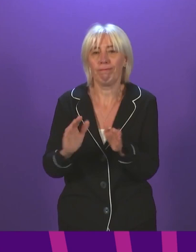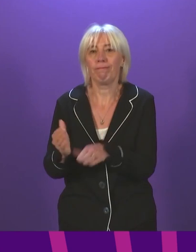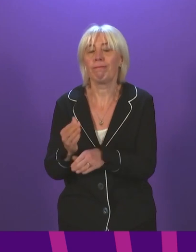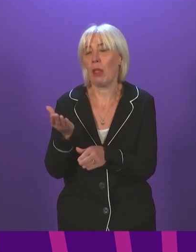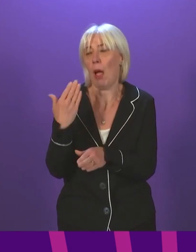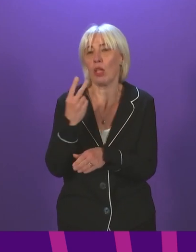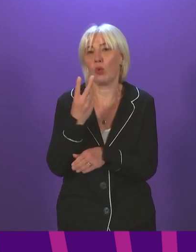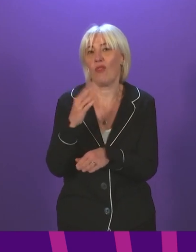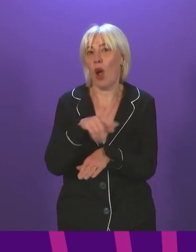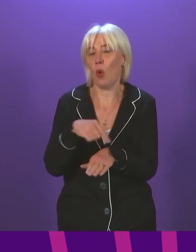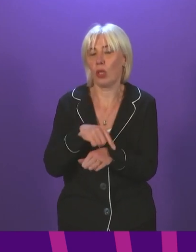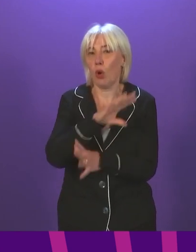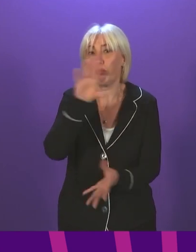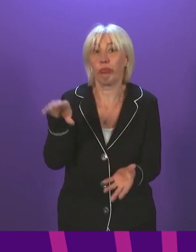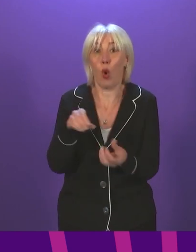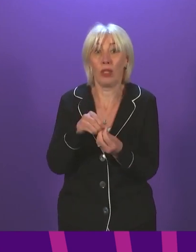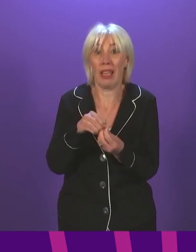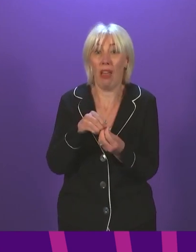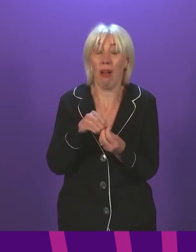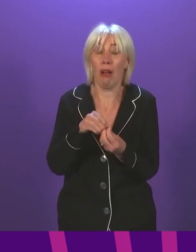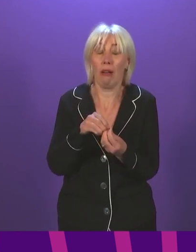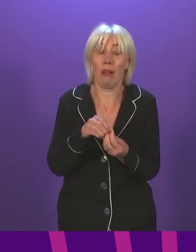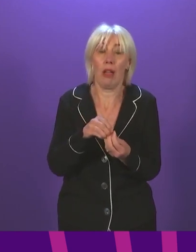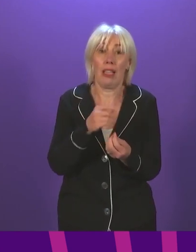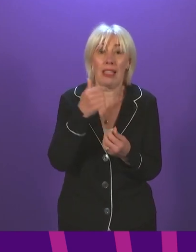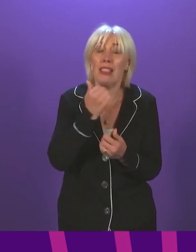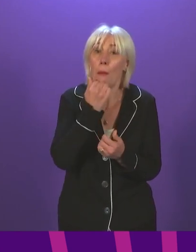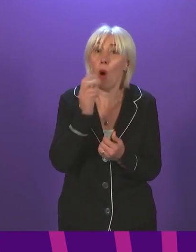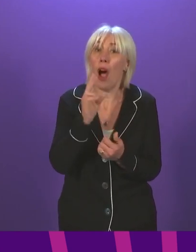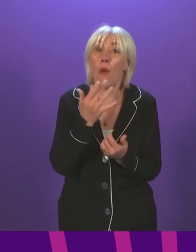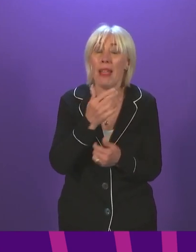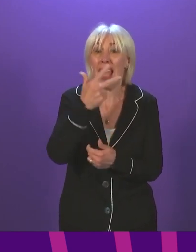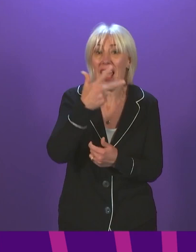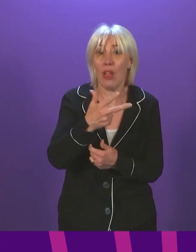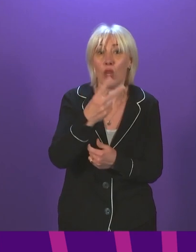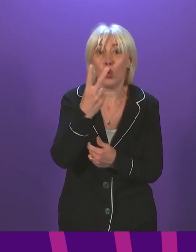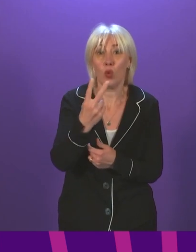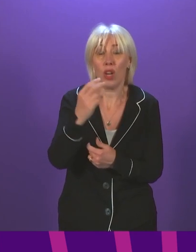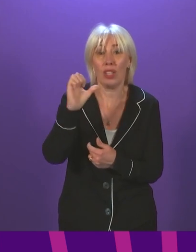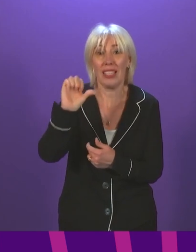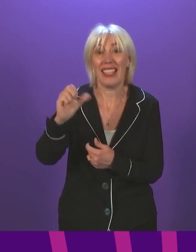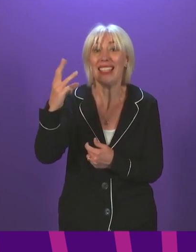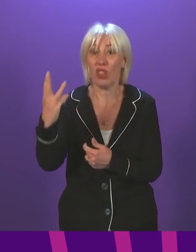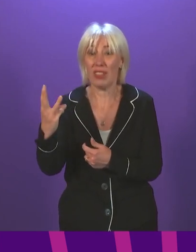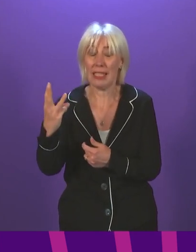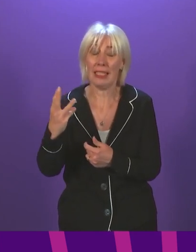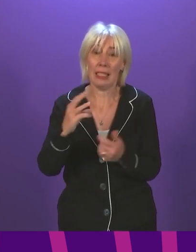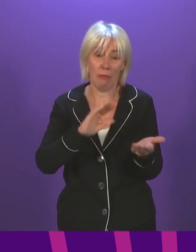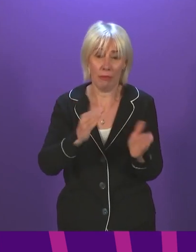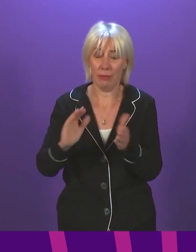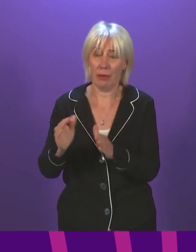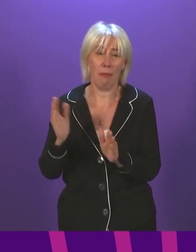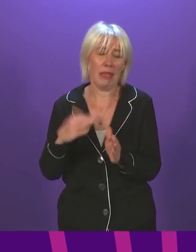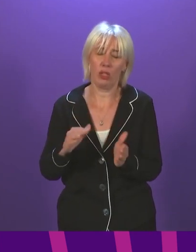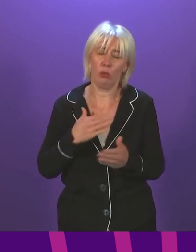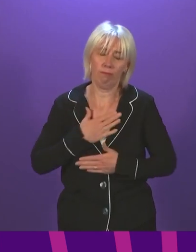hours, and the total number of deaths under the daily definition is now 8,263. And as always, I send my